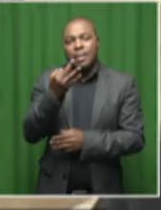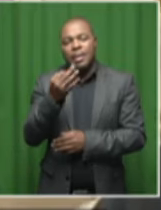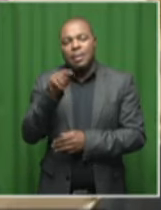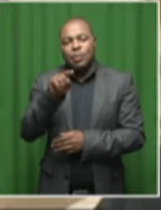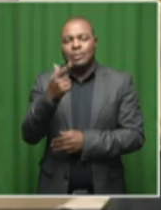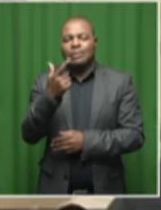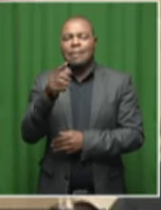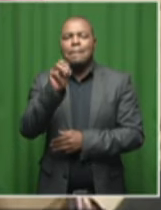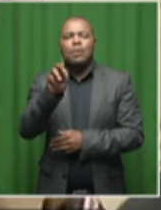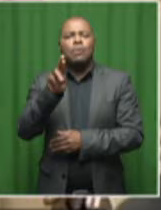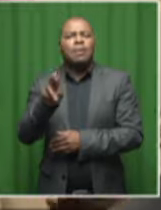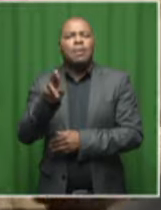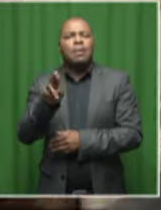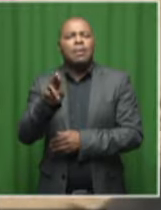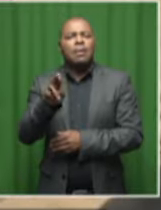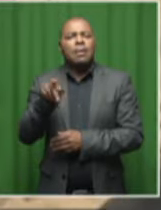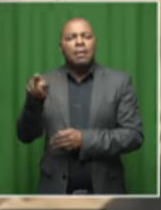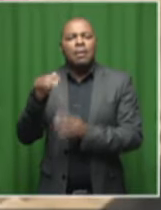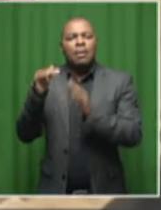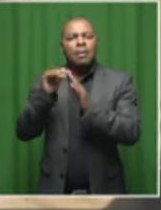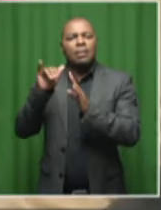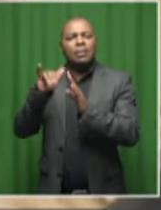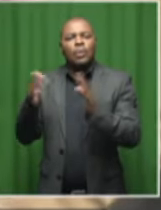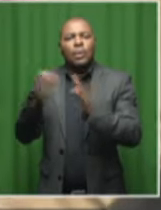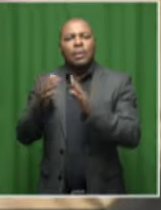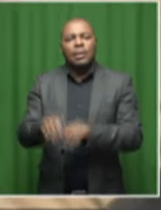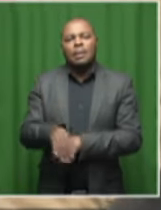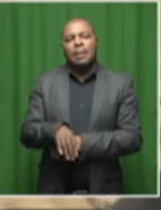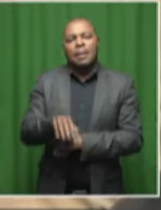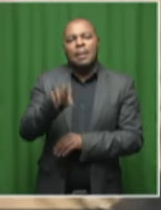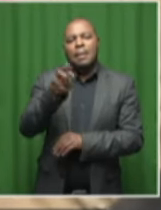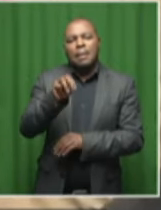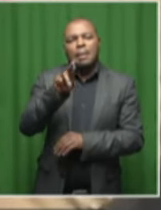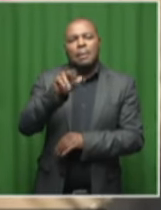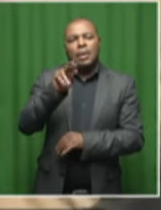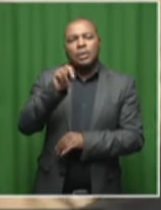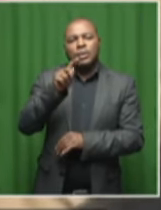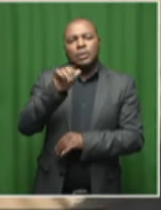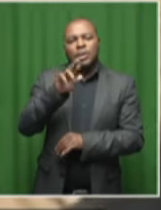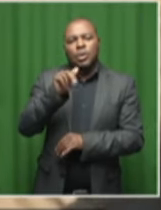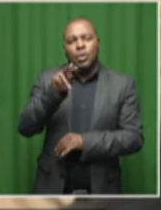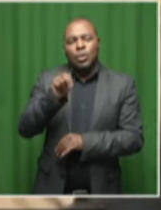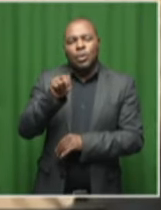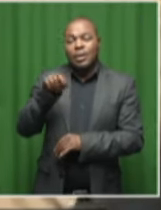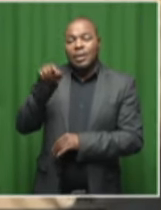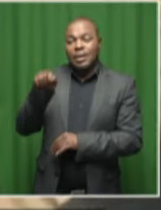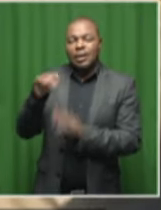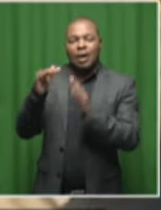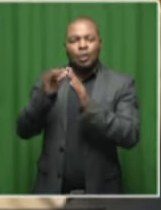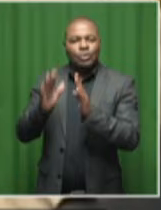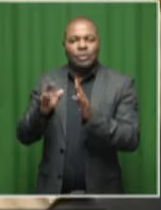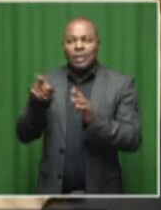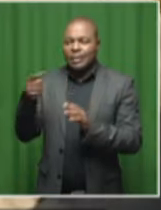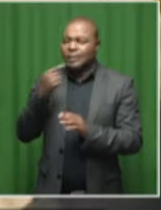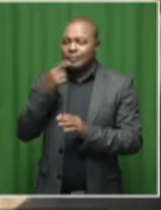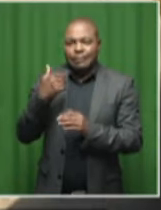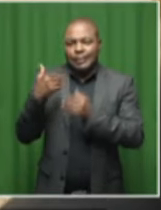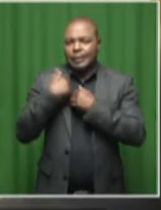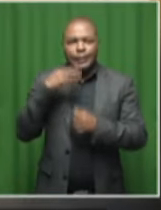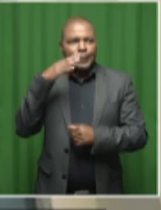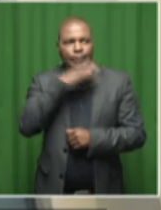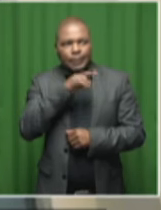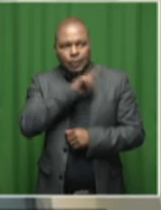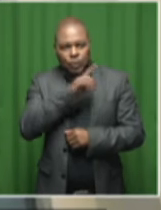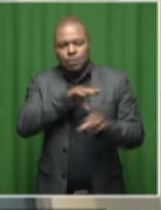million rand to house her at the Brinterion Ministerial Estate. She cited safety concerns as the